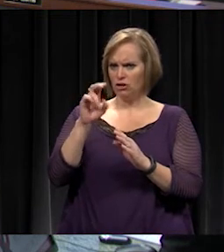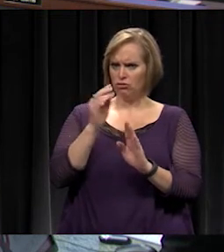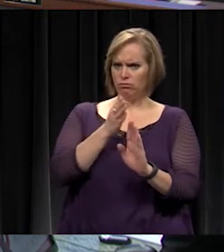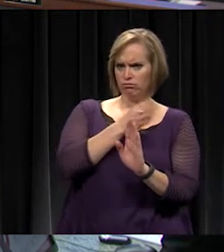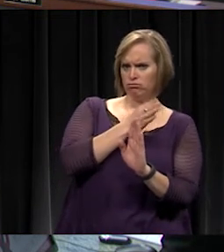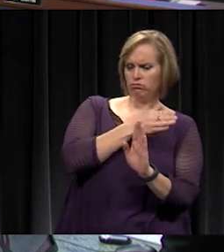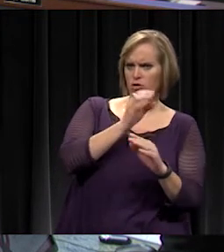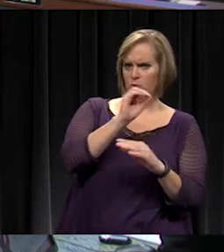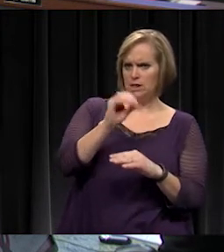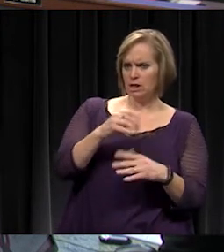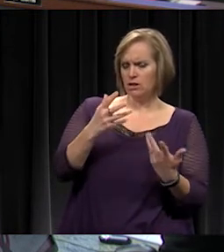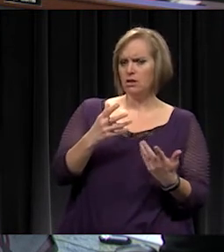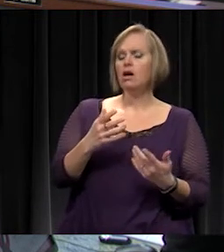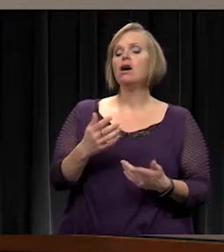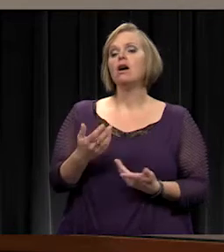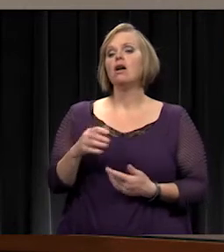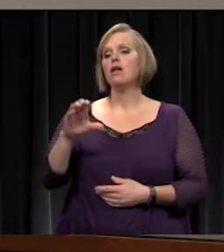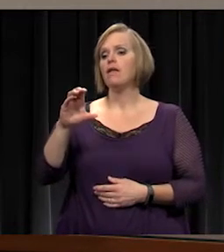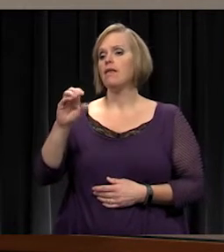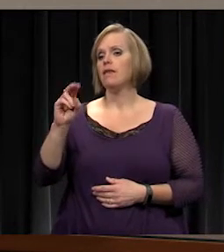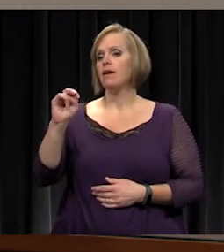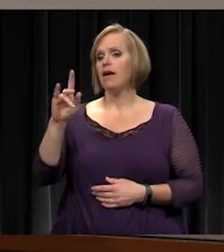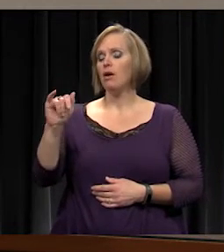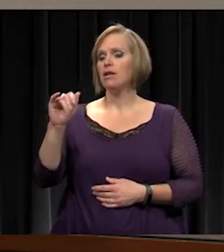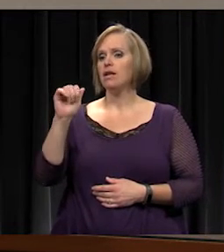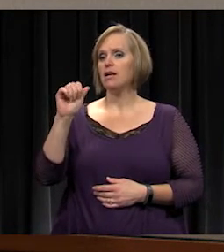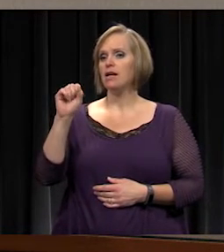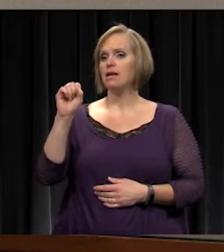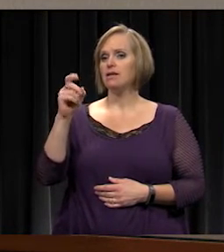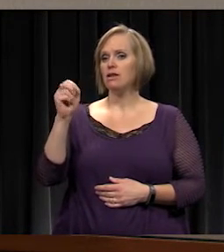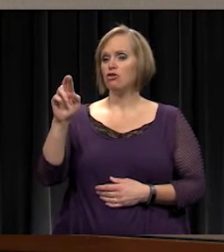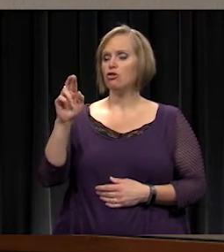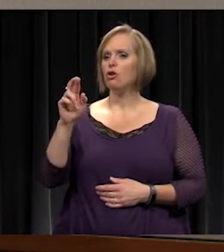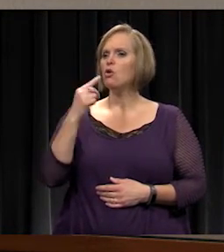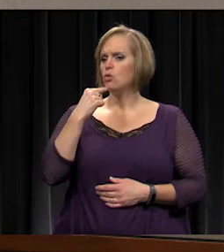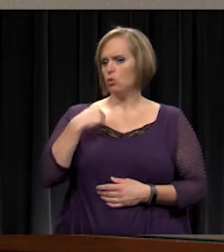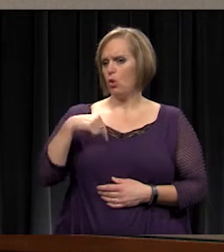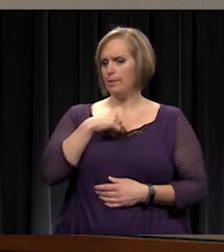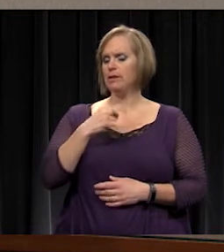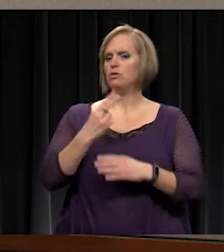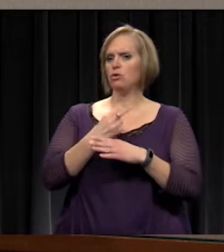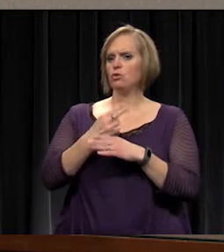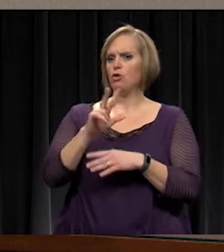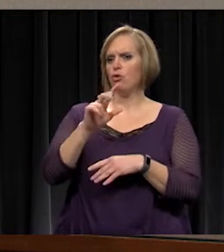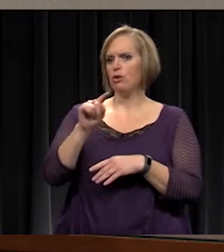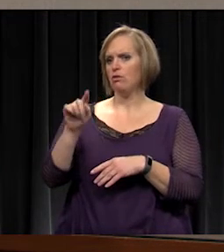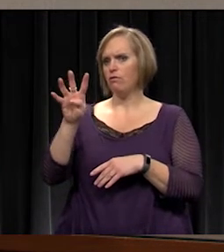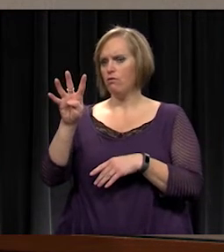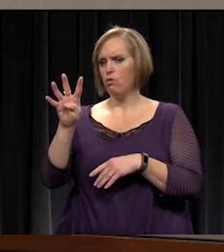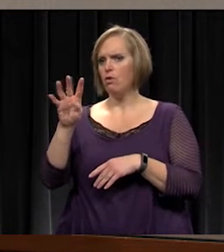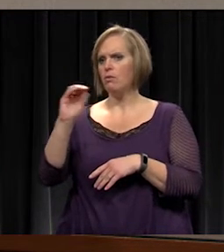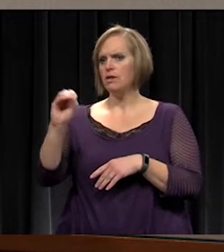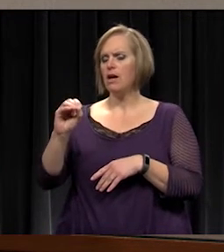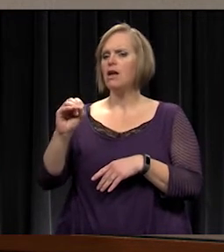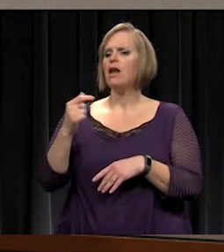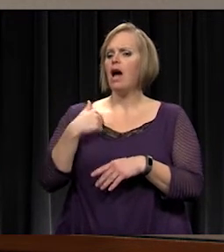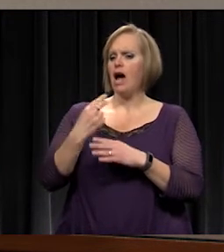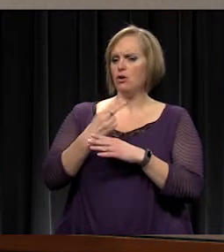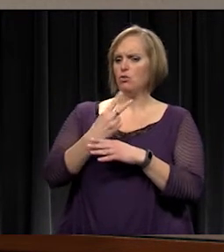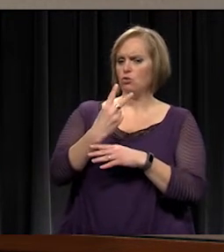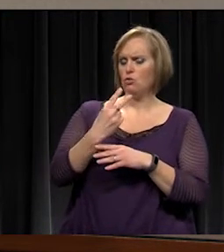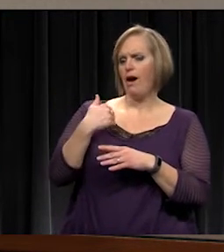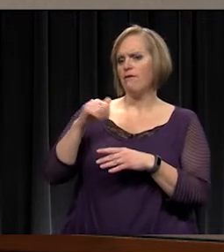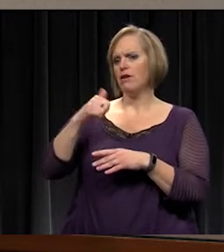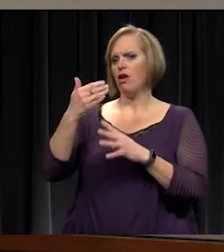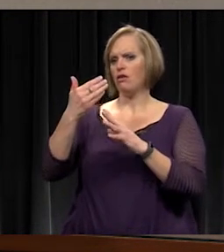We are told by the county assessor to use 3% to 4%. I use 2%, and I have another slide that does 3%. We've